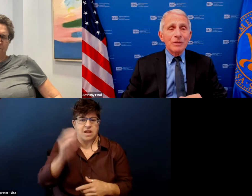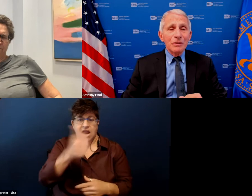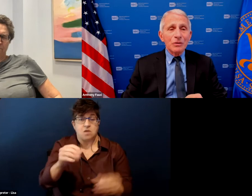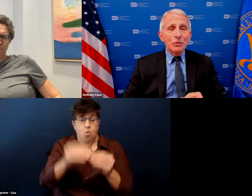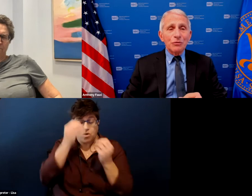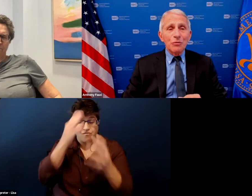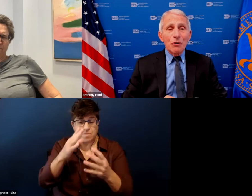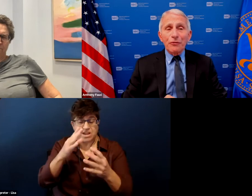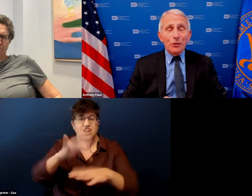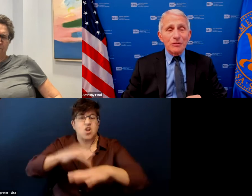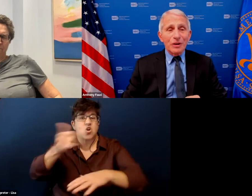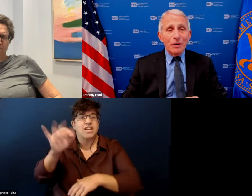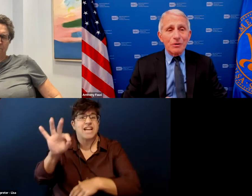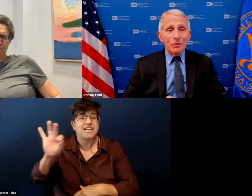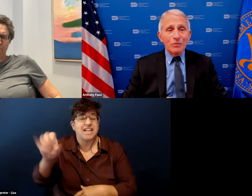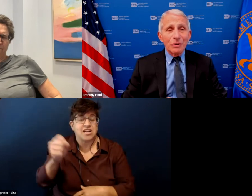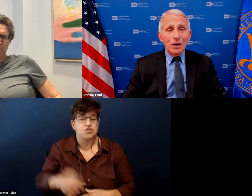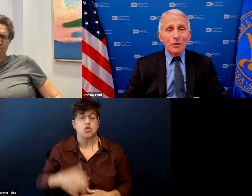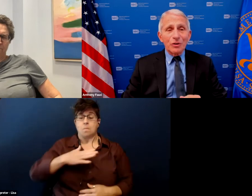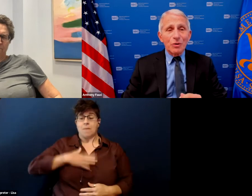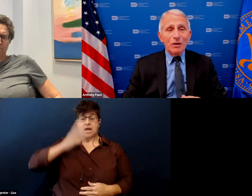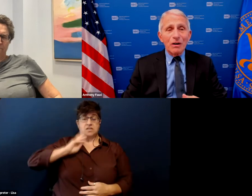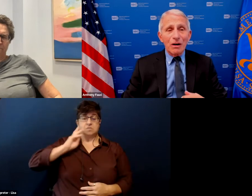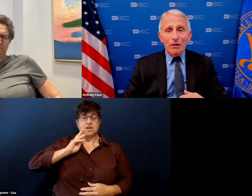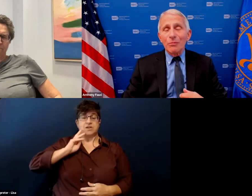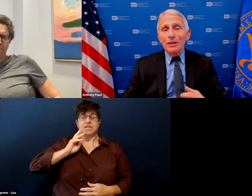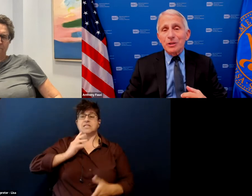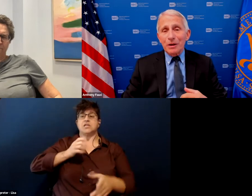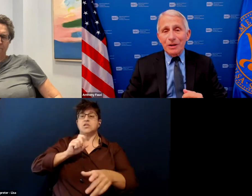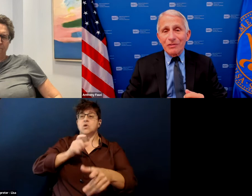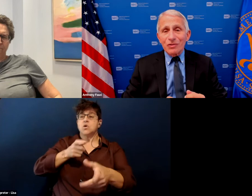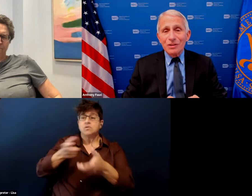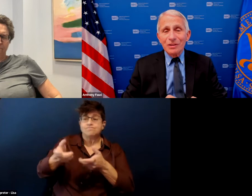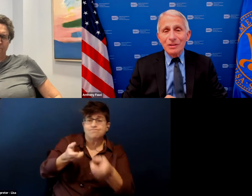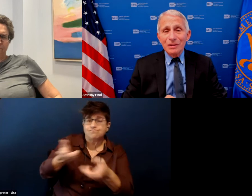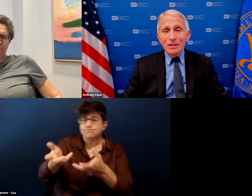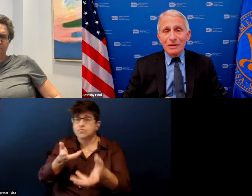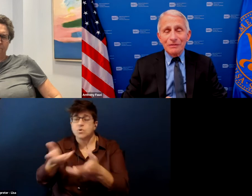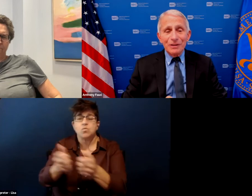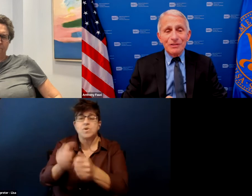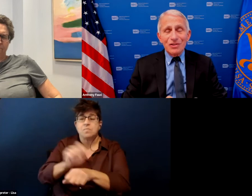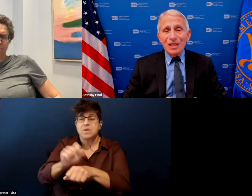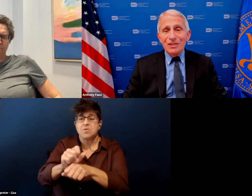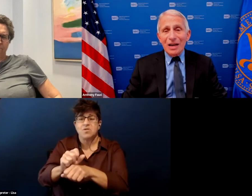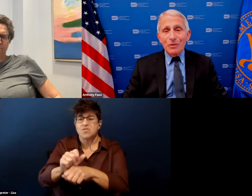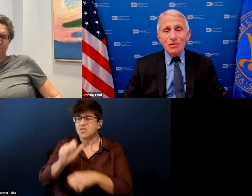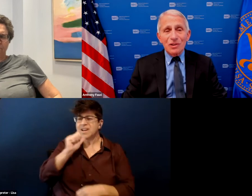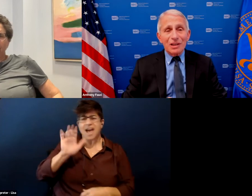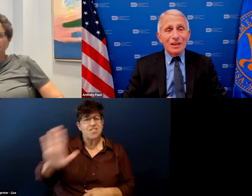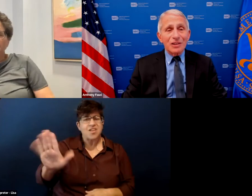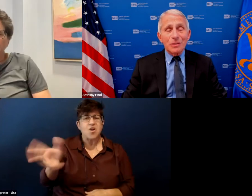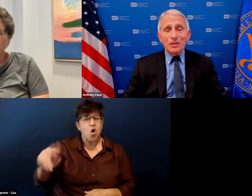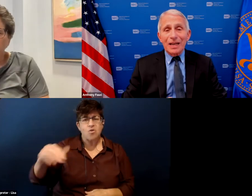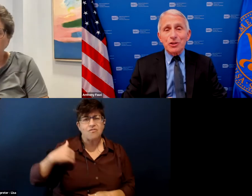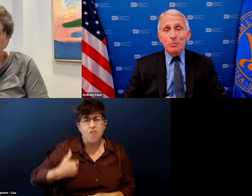who through no fault of their own were going through a horrible experience of a disease that was